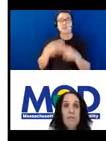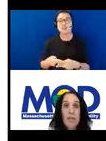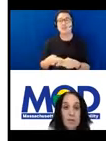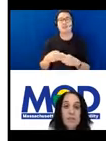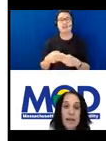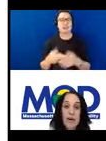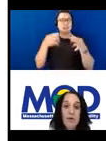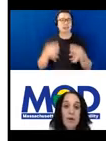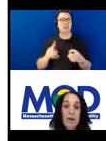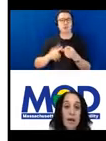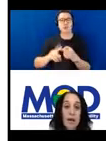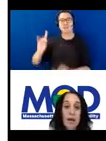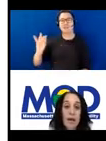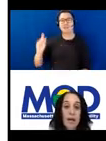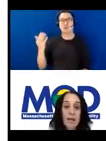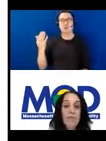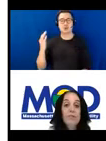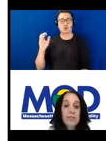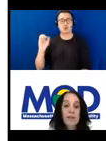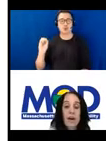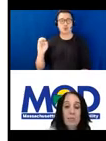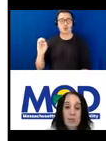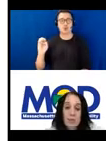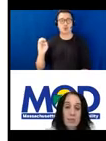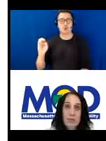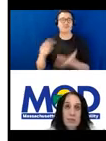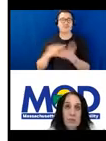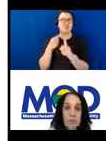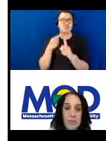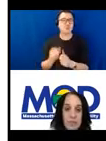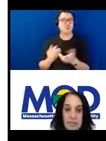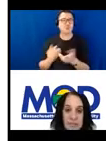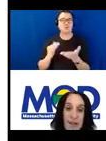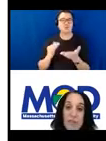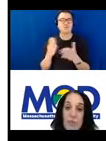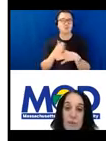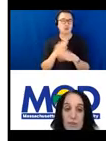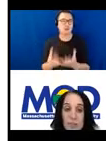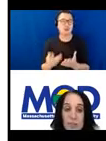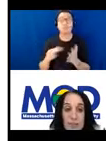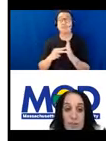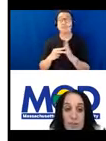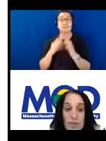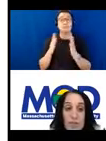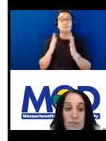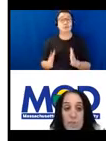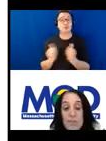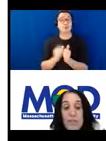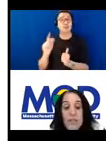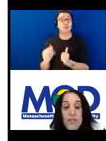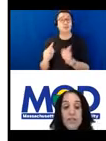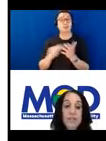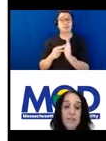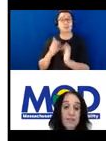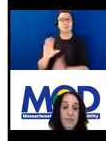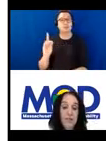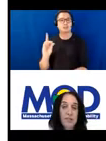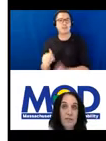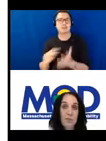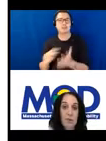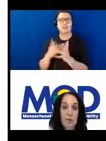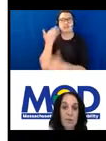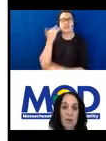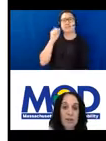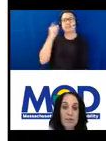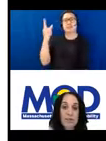and it focuses how, it focuses on how a person with a disability decides whether to disclose their disability at different stages